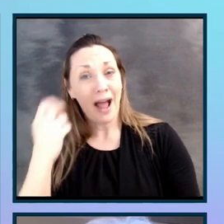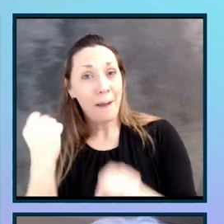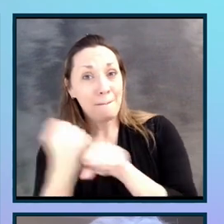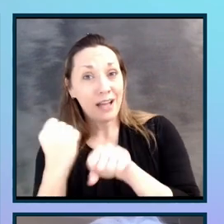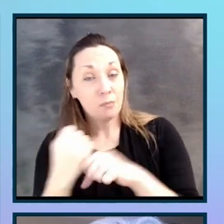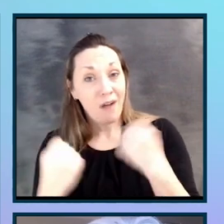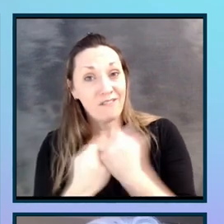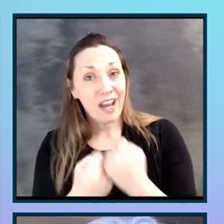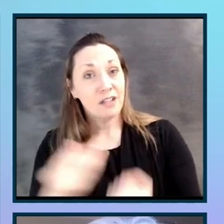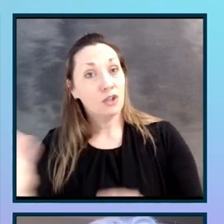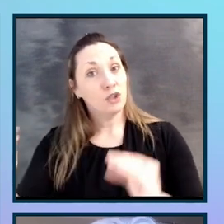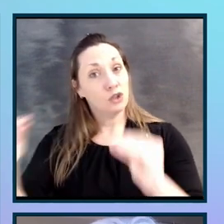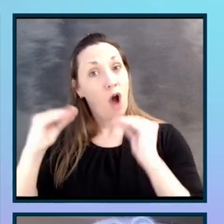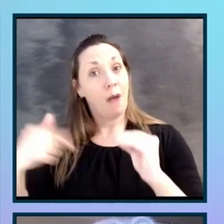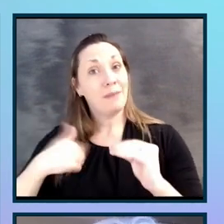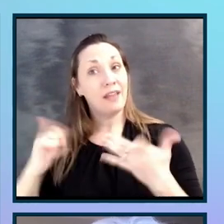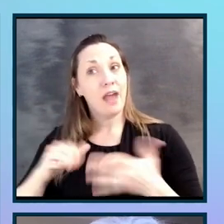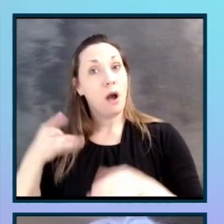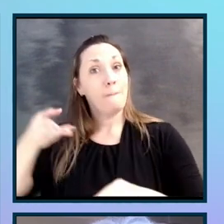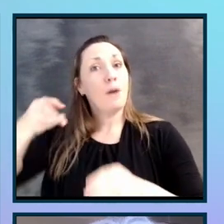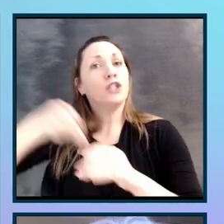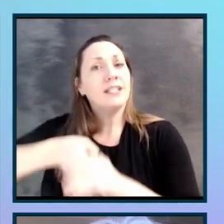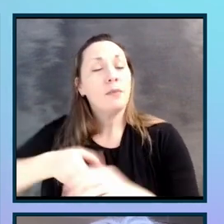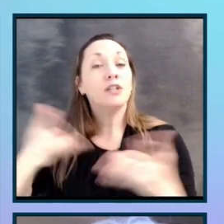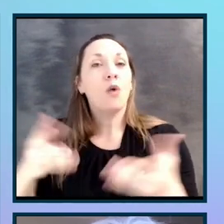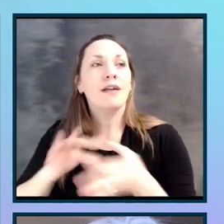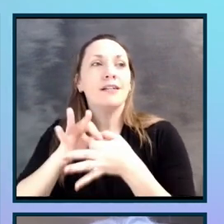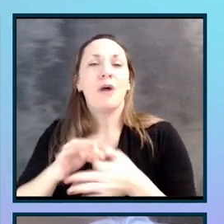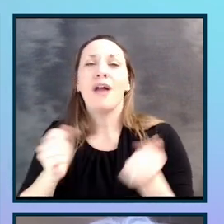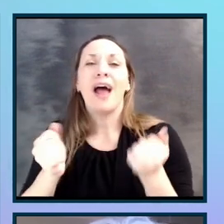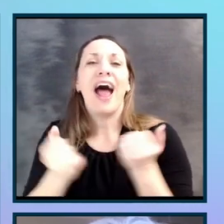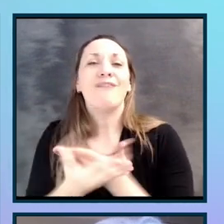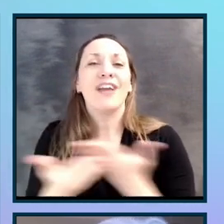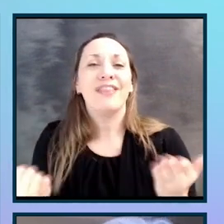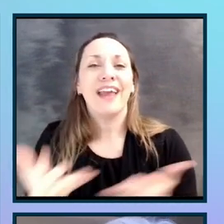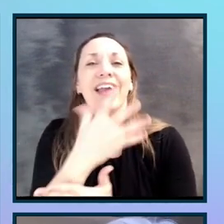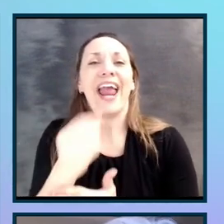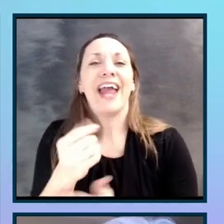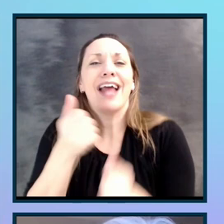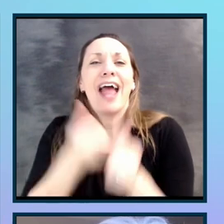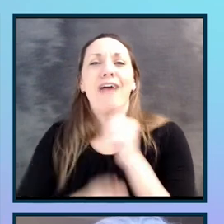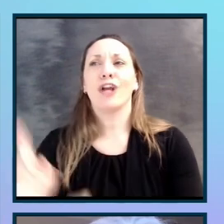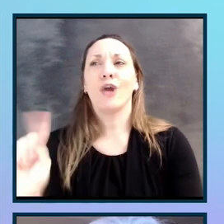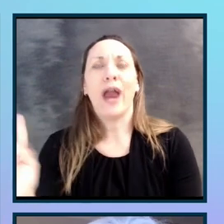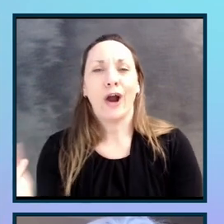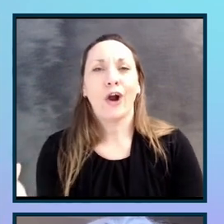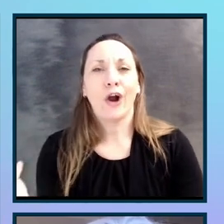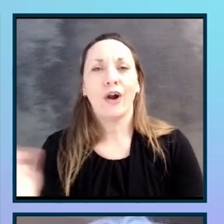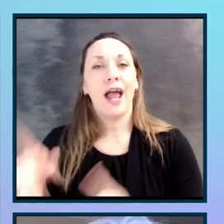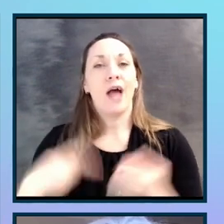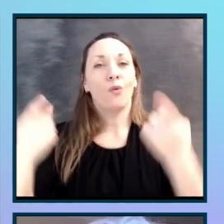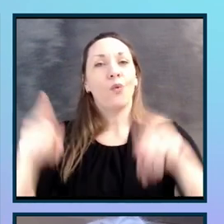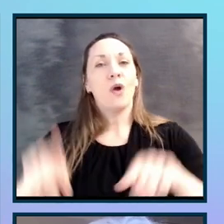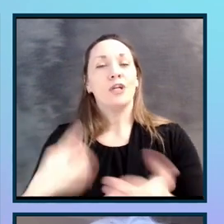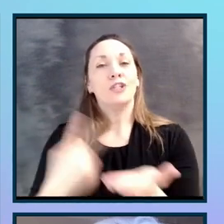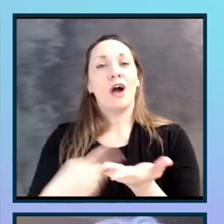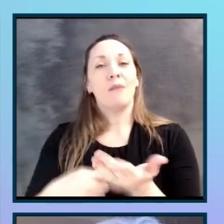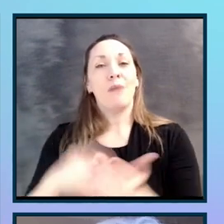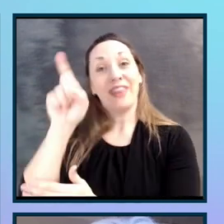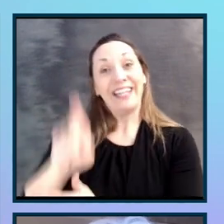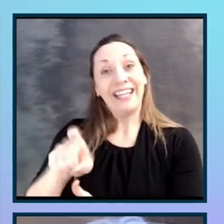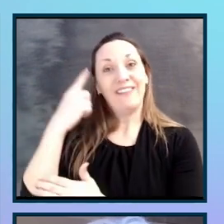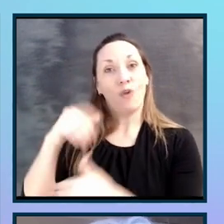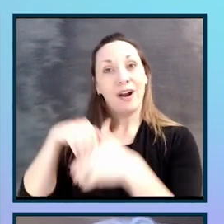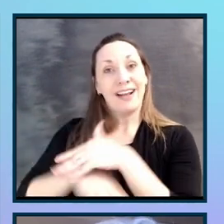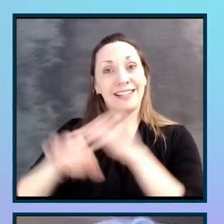participation is about everything and everywhere. And when we talk about the need for accessibility, it's